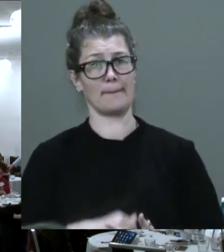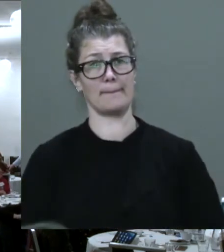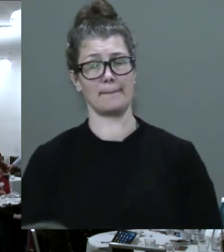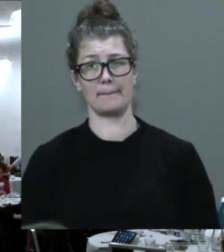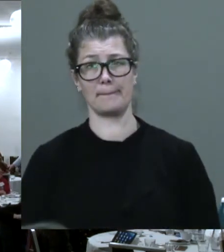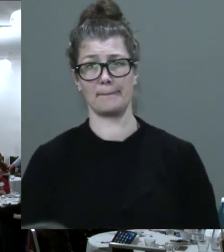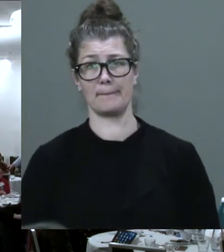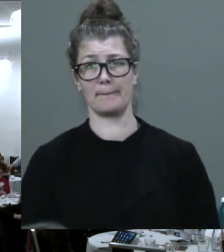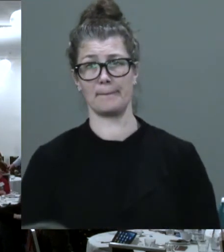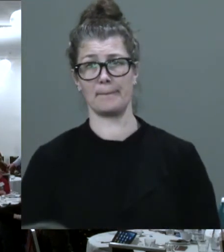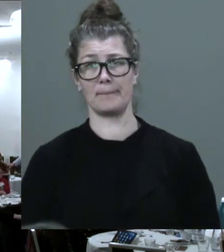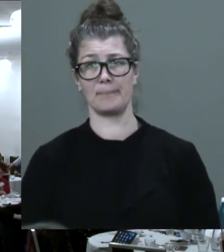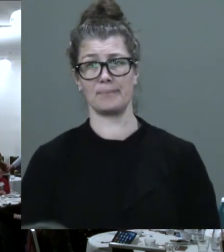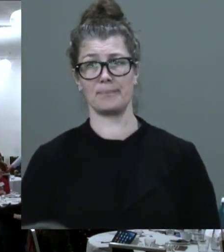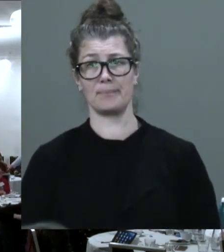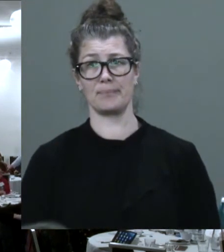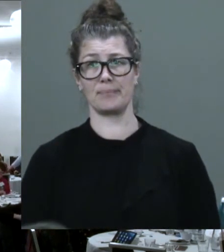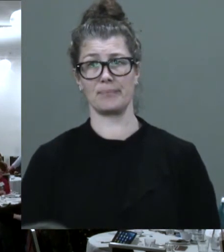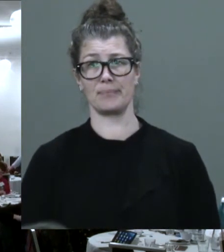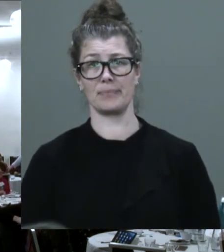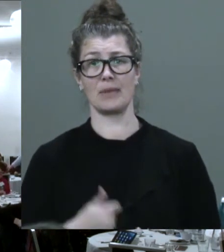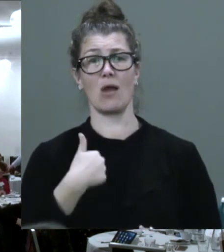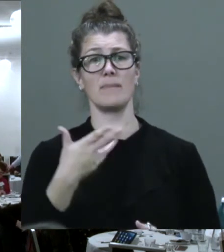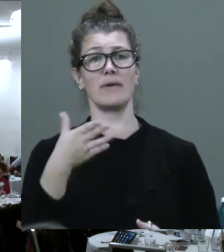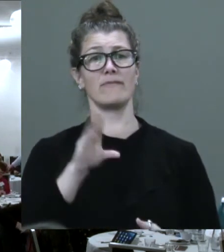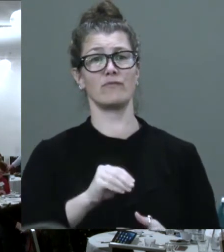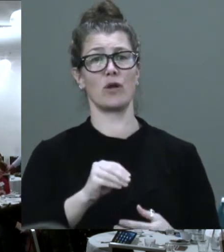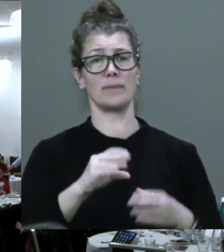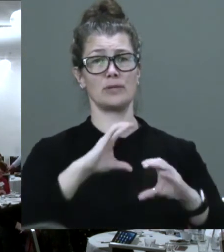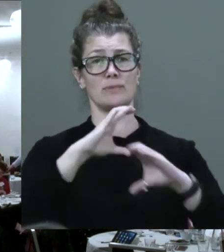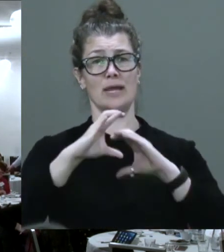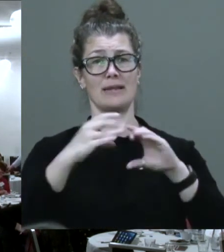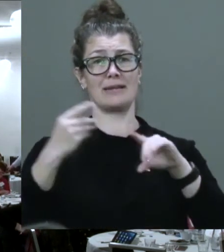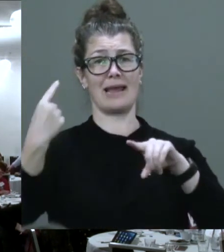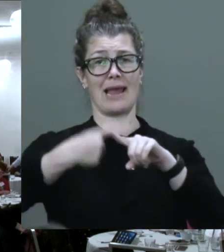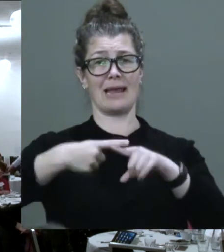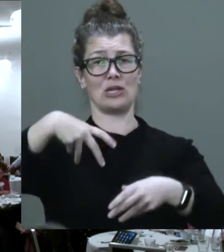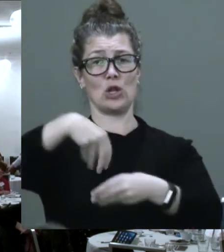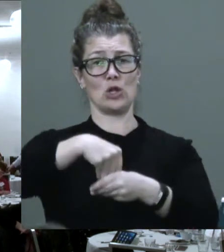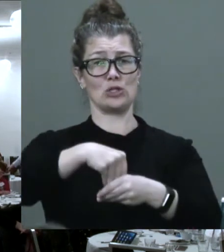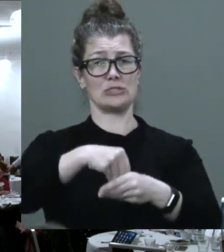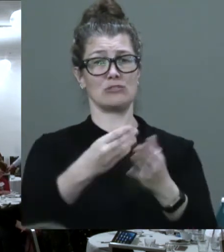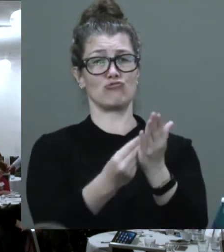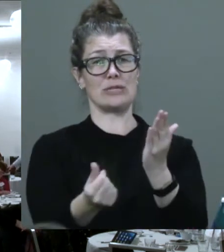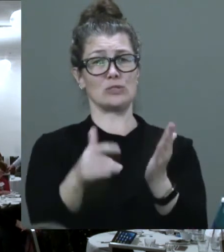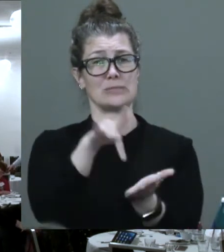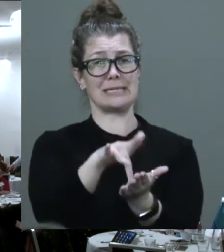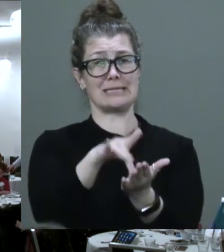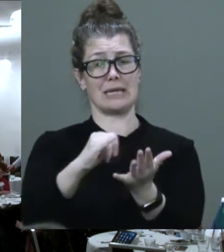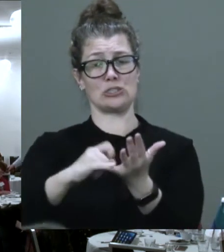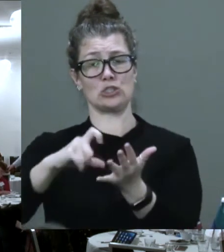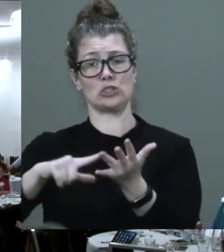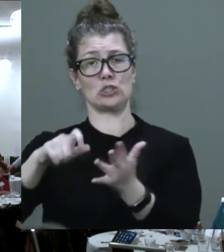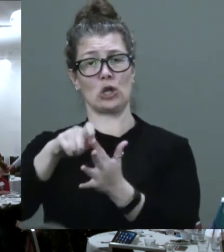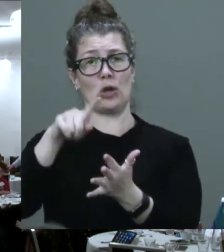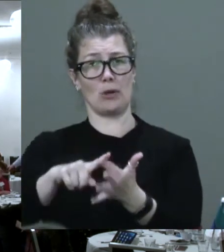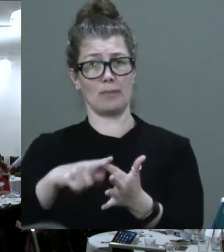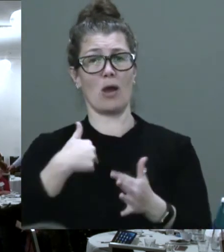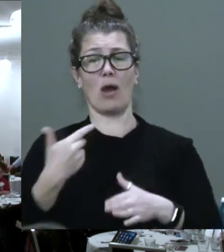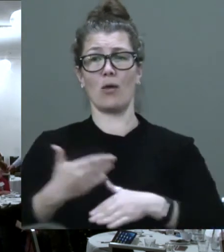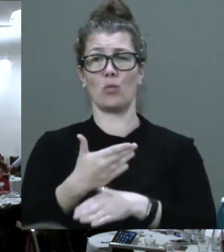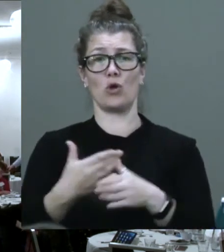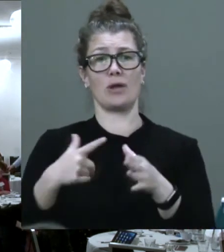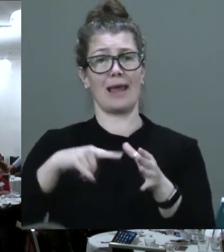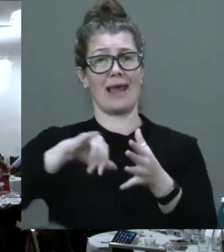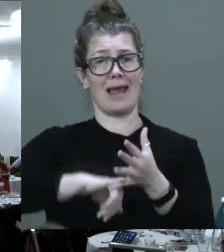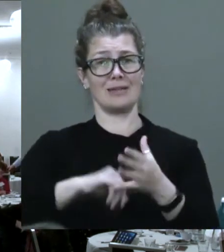I am from the Communication and Inclusion Resource Centre at Scope, where I work as a communication access consultant.